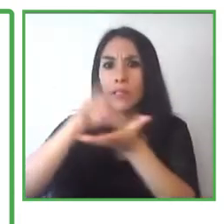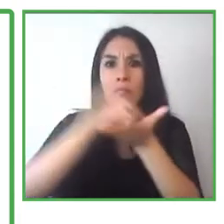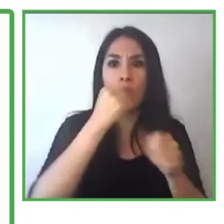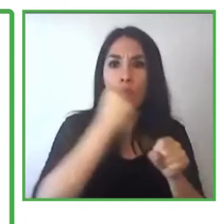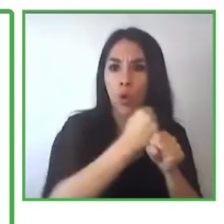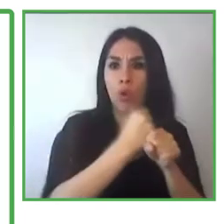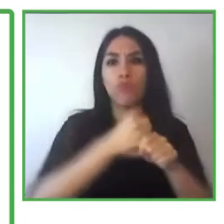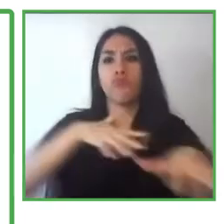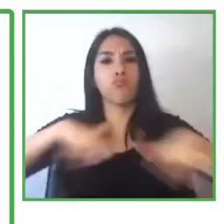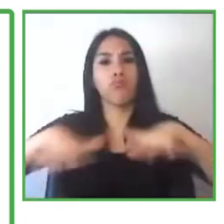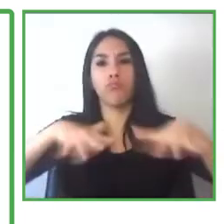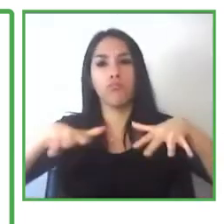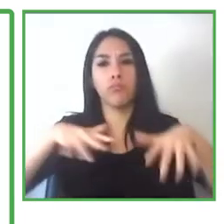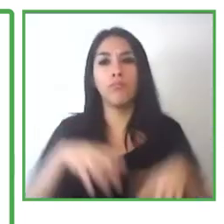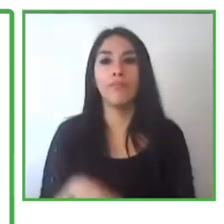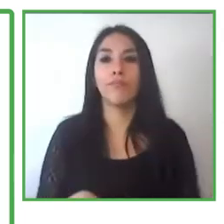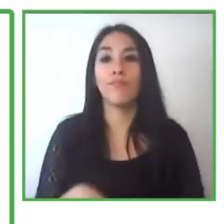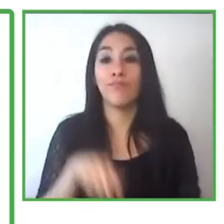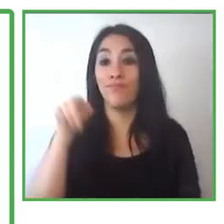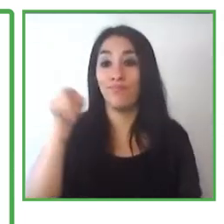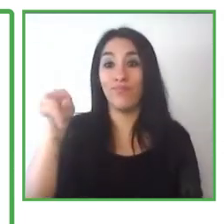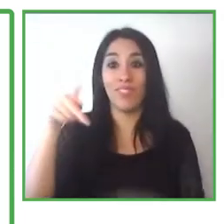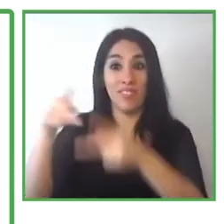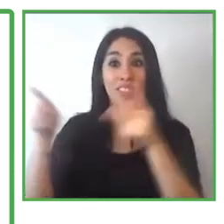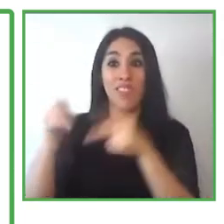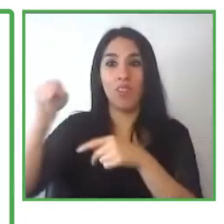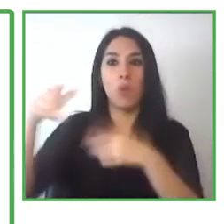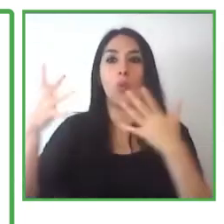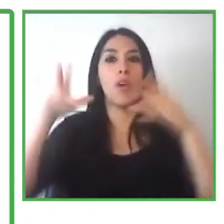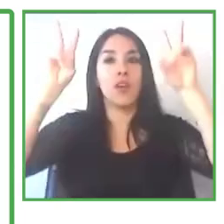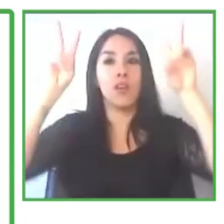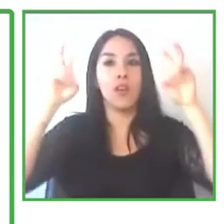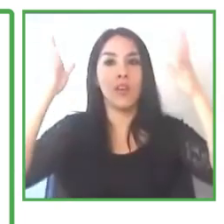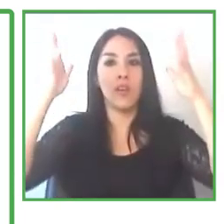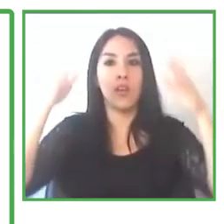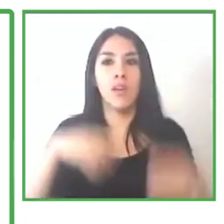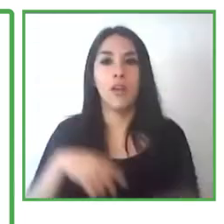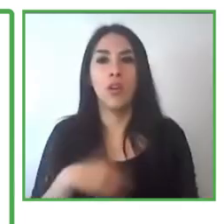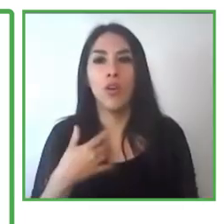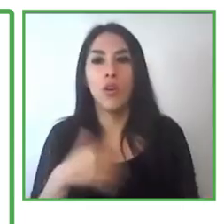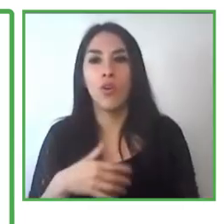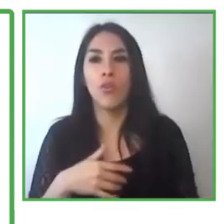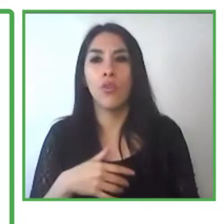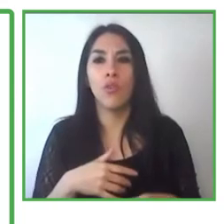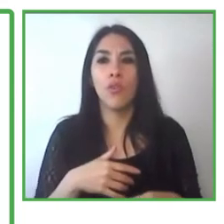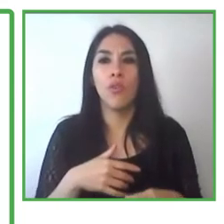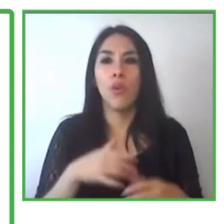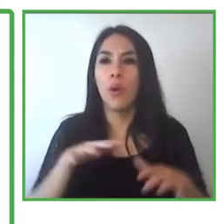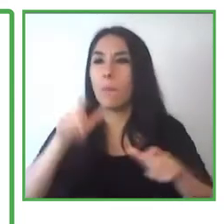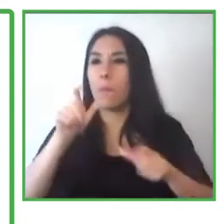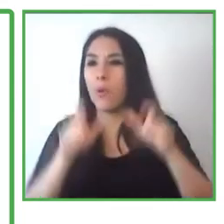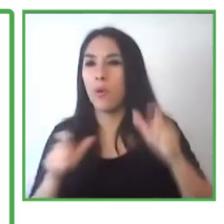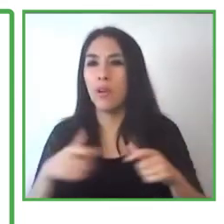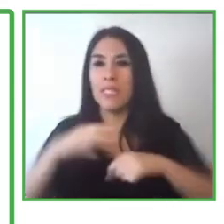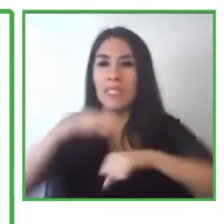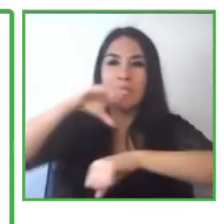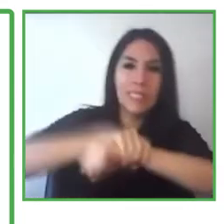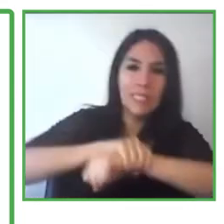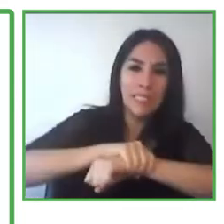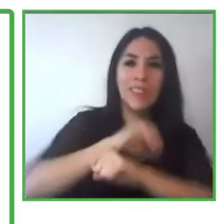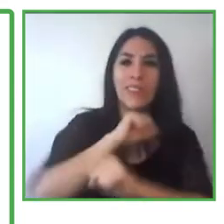about, we're talking about entities that work in the areas of addictions in accompanying people that have been in jail.